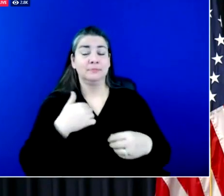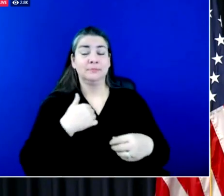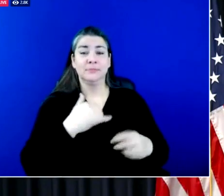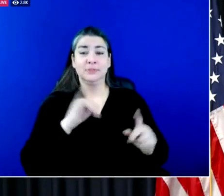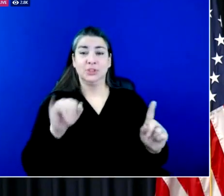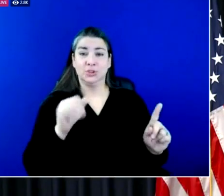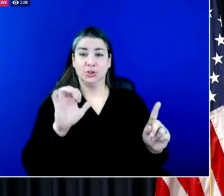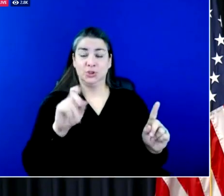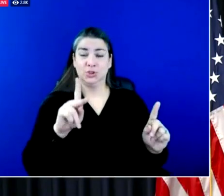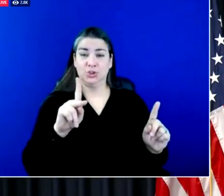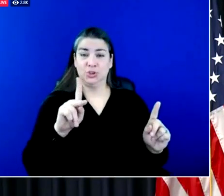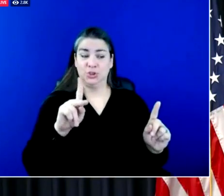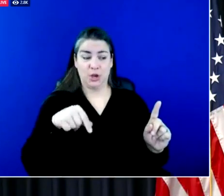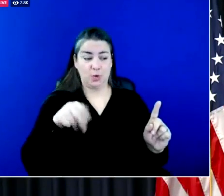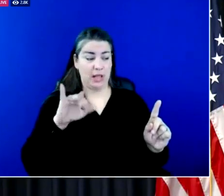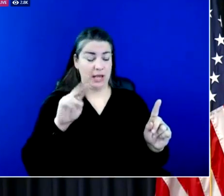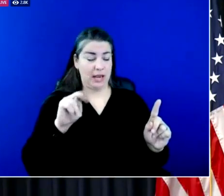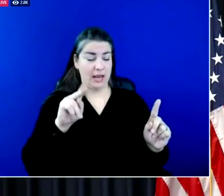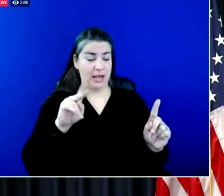from wlex